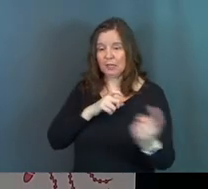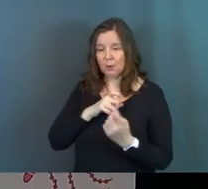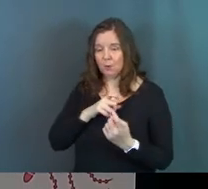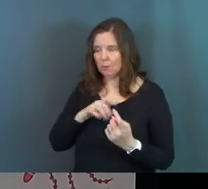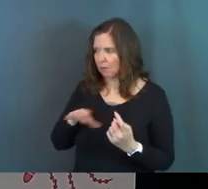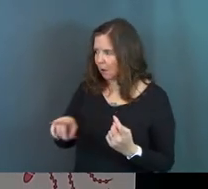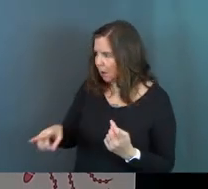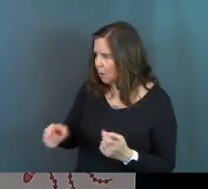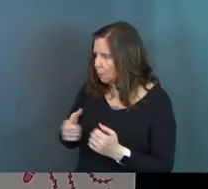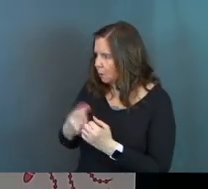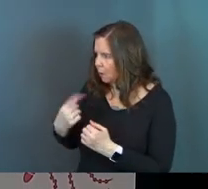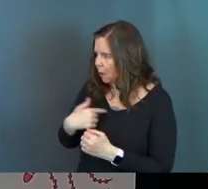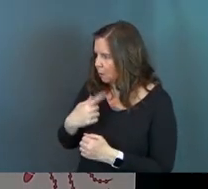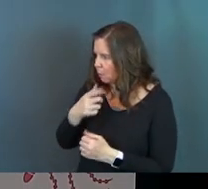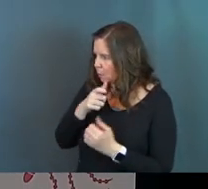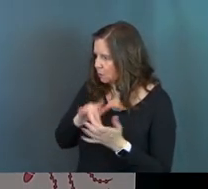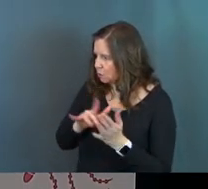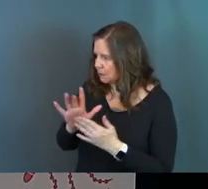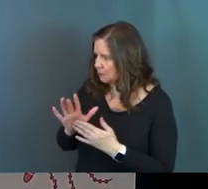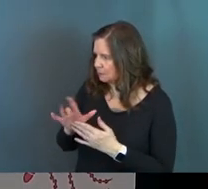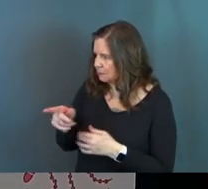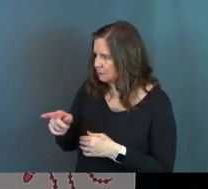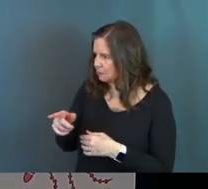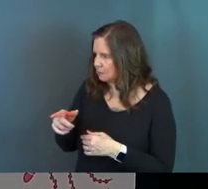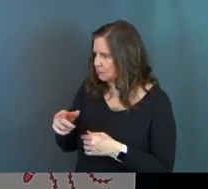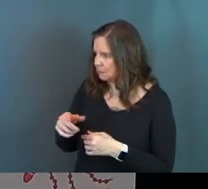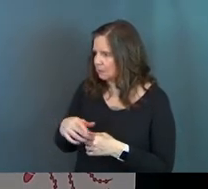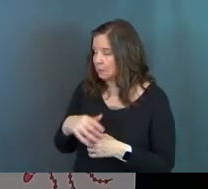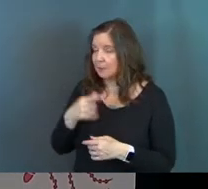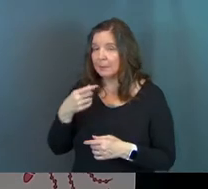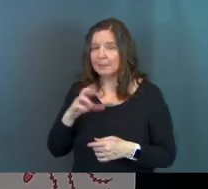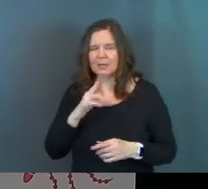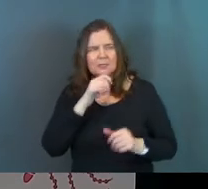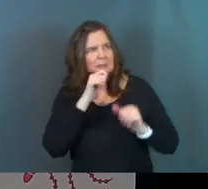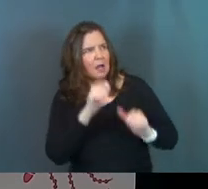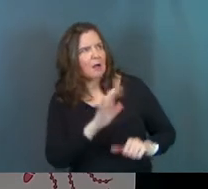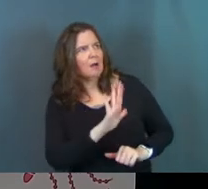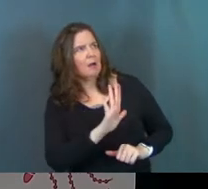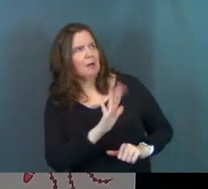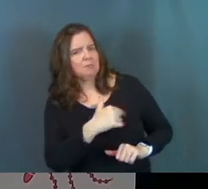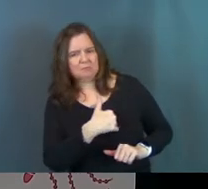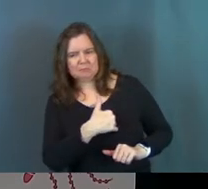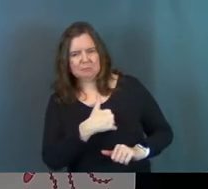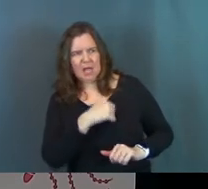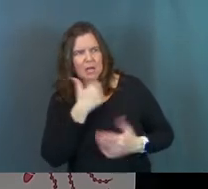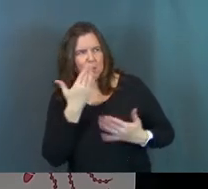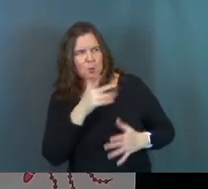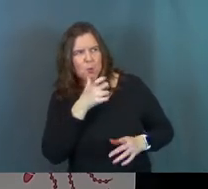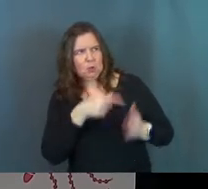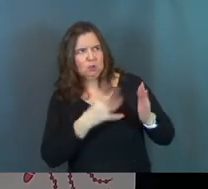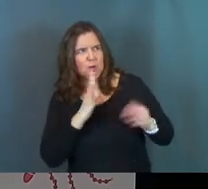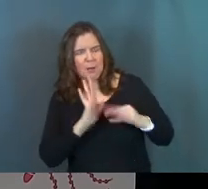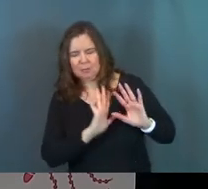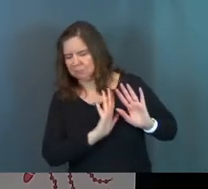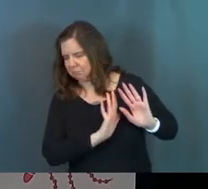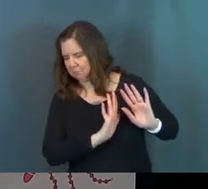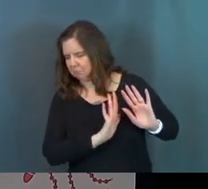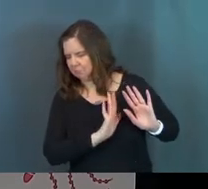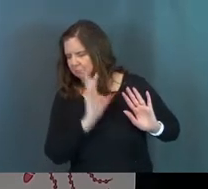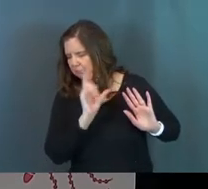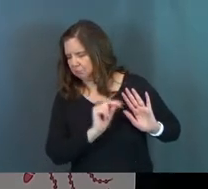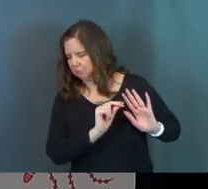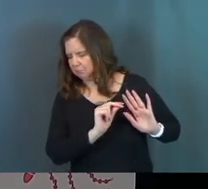said to him, you were one of those with Jesus, the Galilean, but Peter denied it in front of everyone. I don't know what you're talking